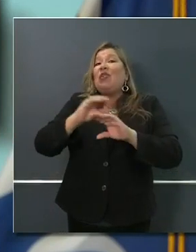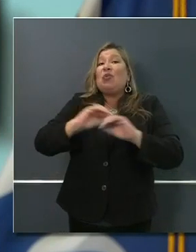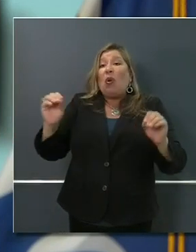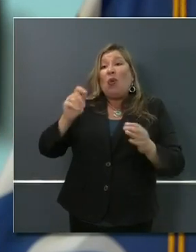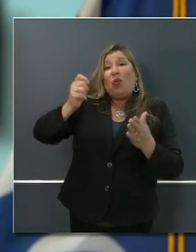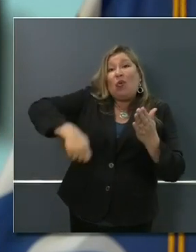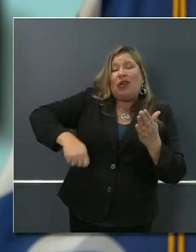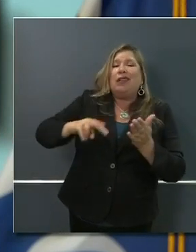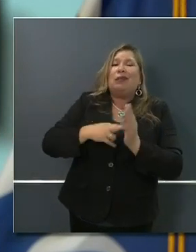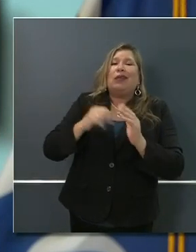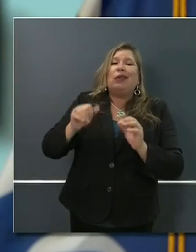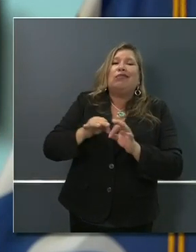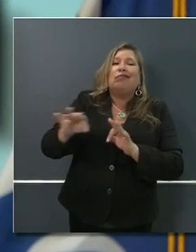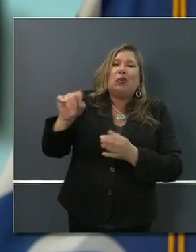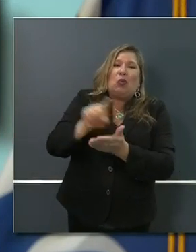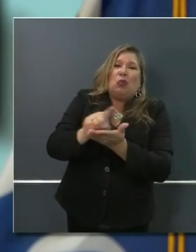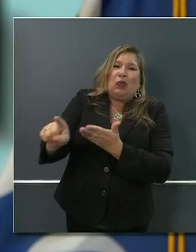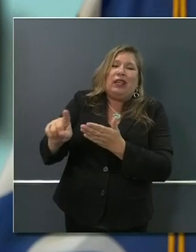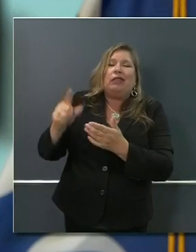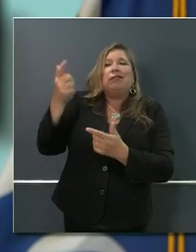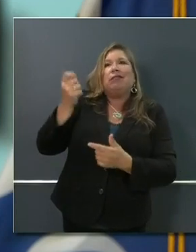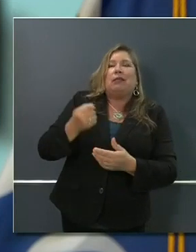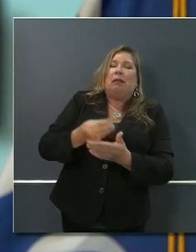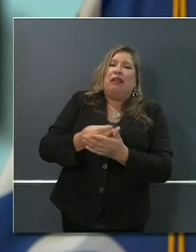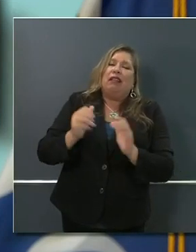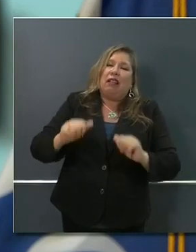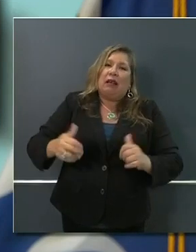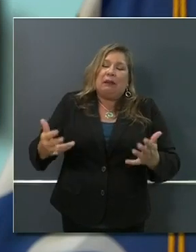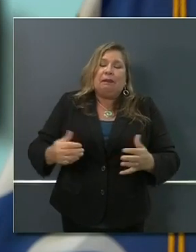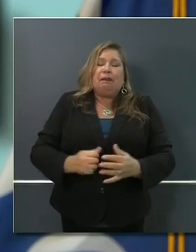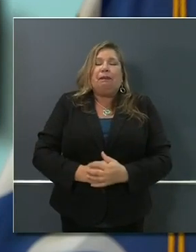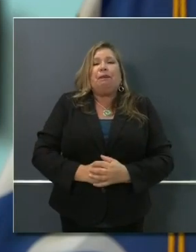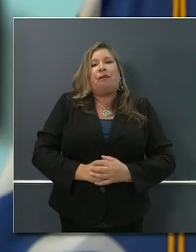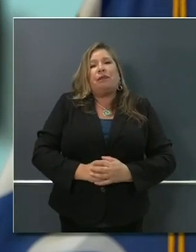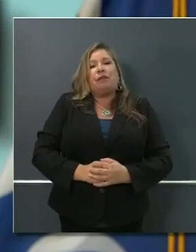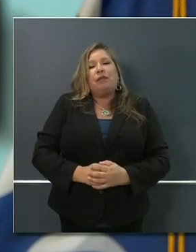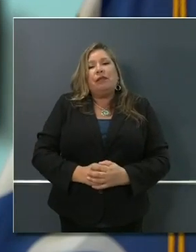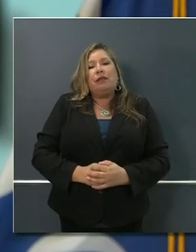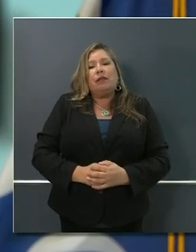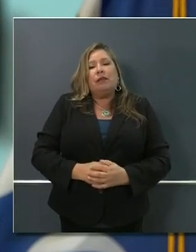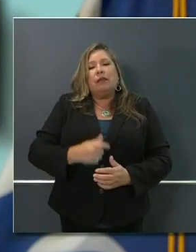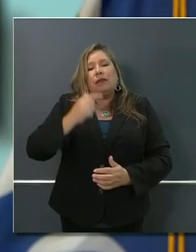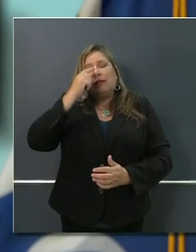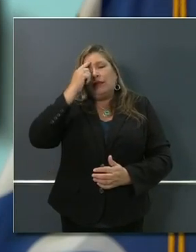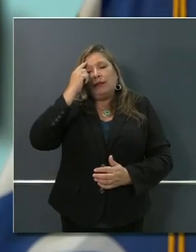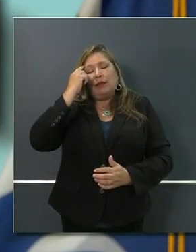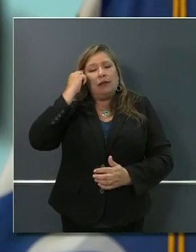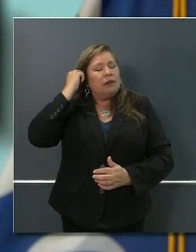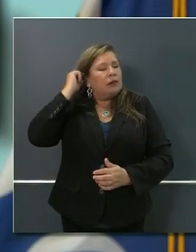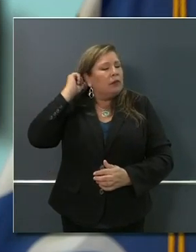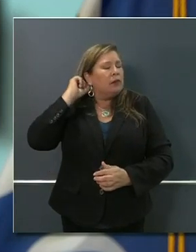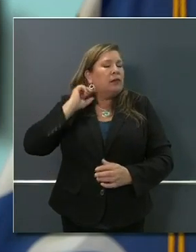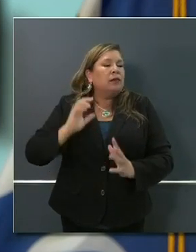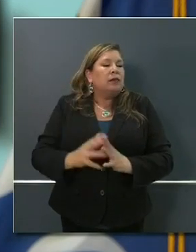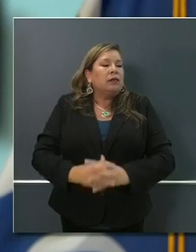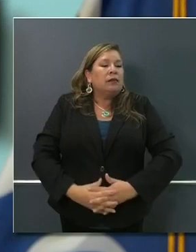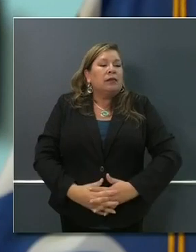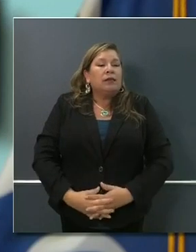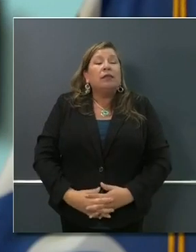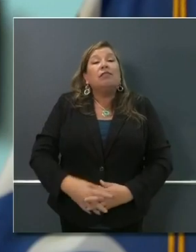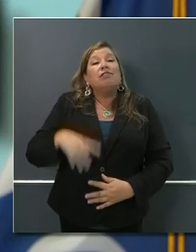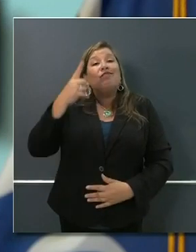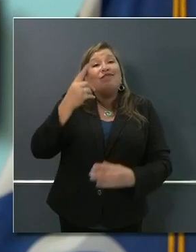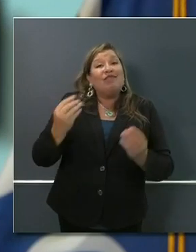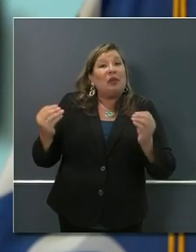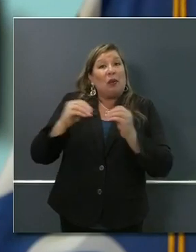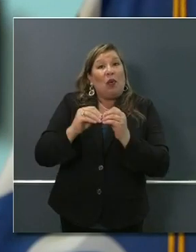on those numbers as well. One other number of importance, and that is the continuing progress that will be made